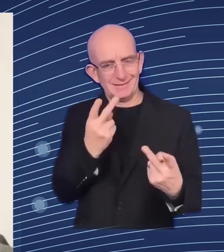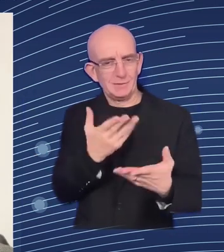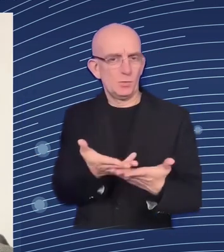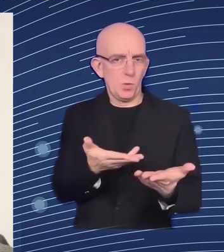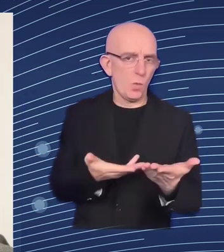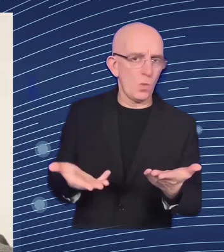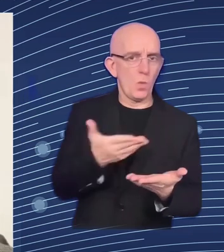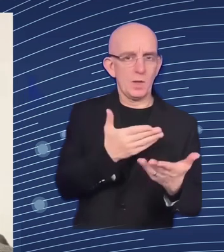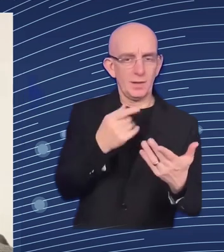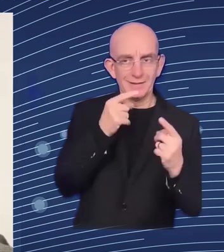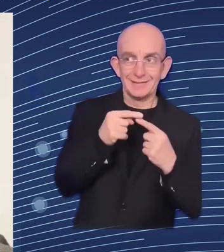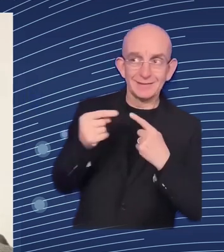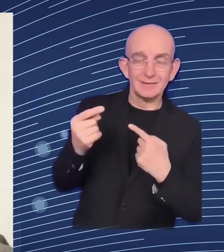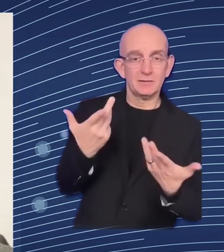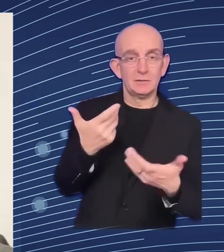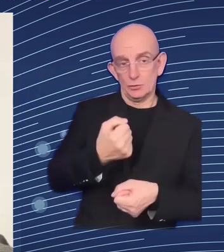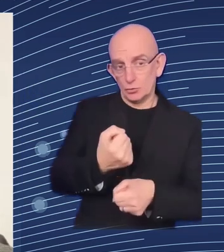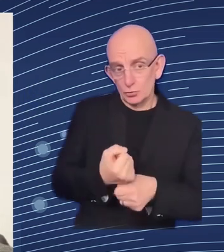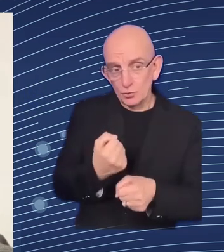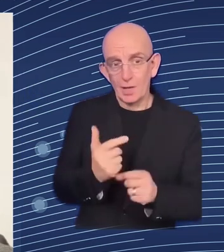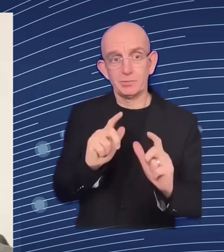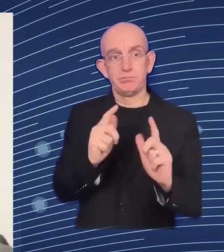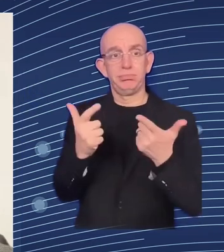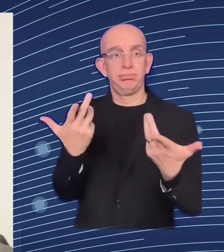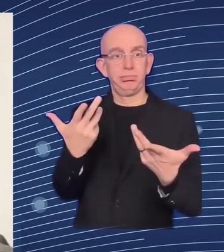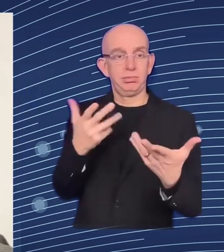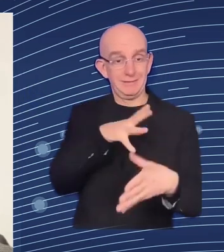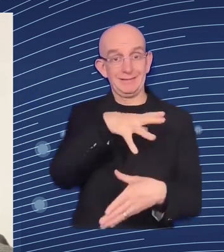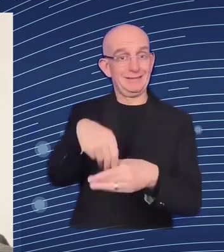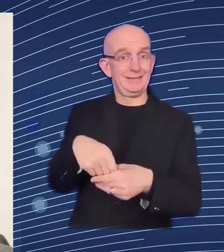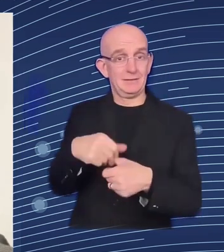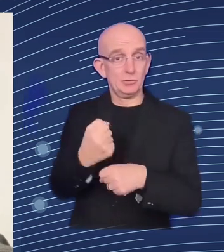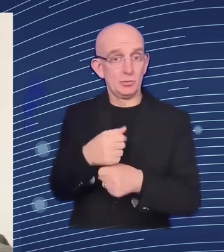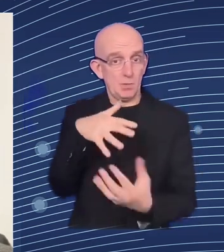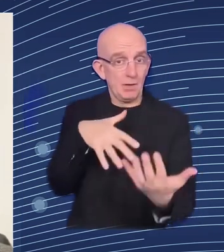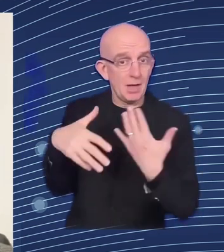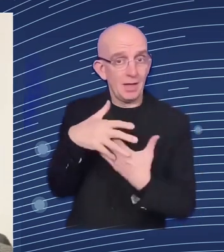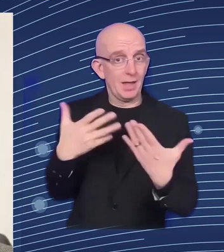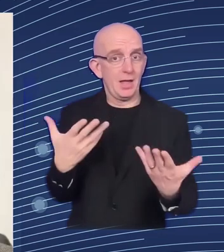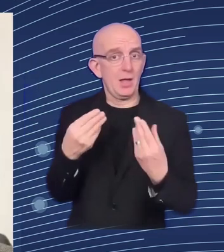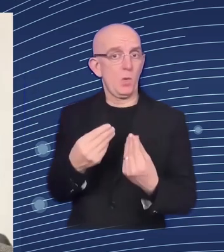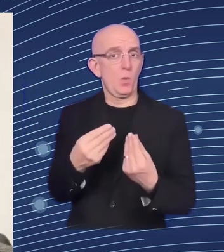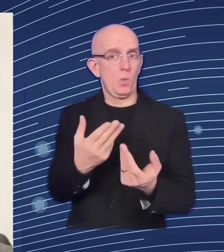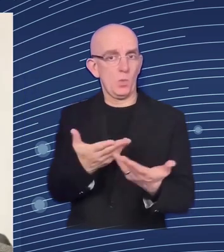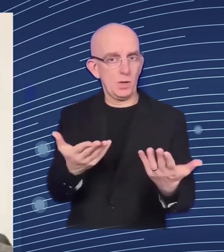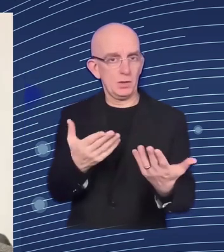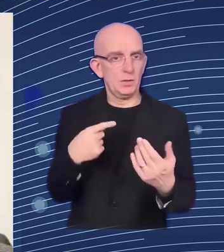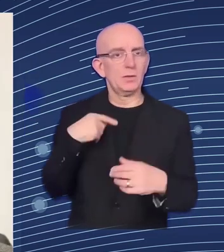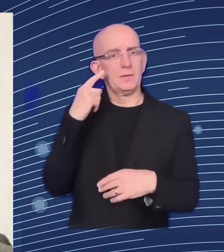back and and see what what kinds of things we can do because precisely here it